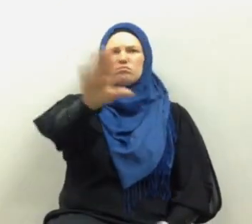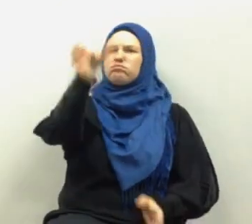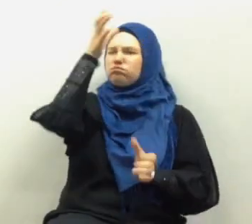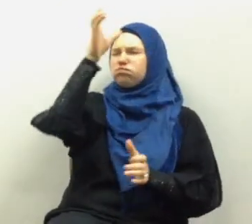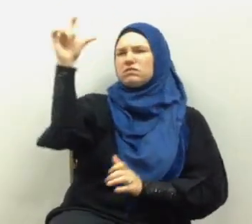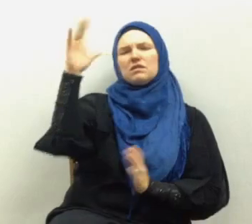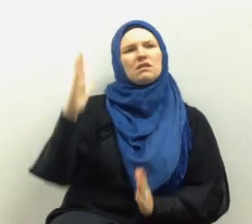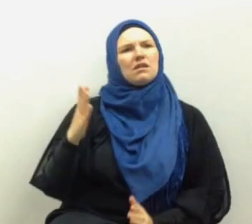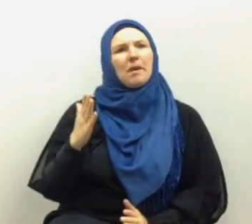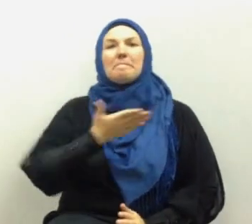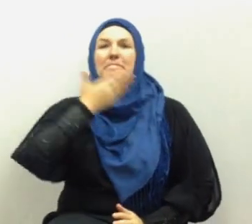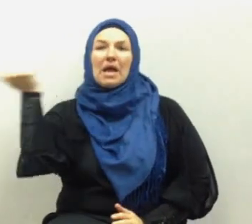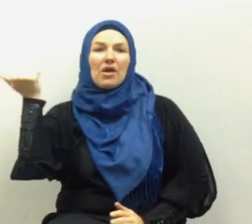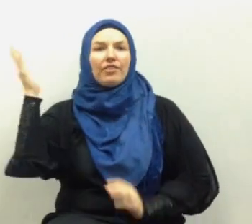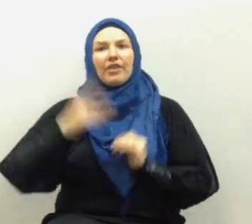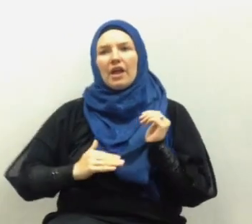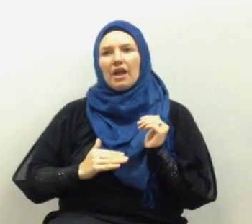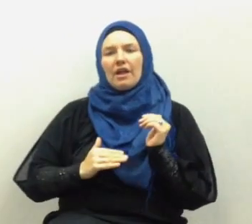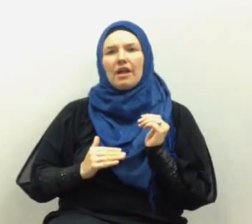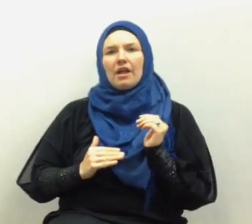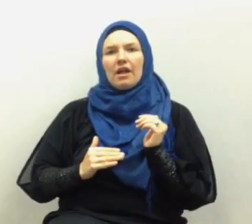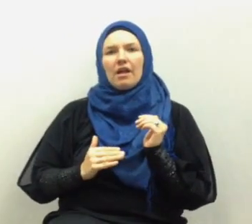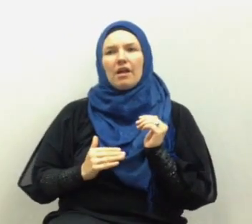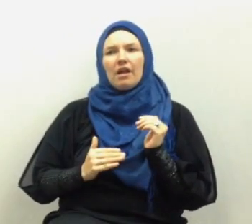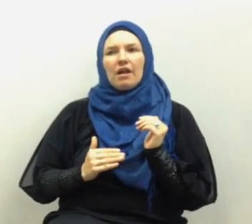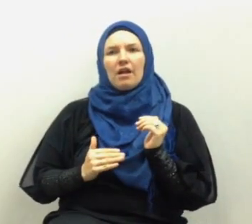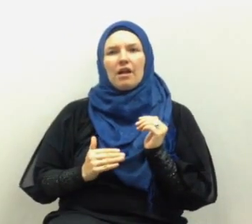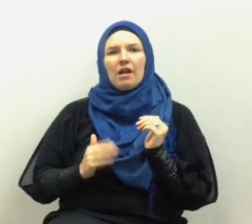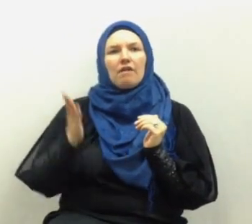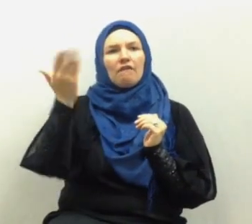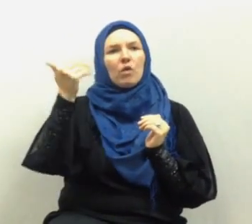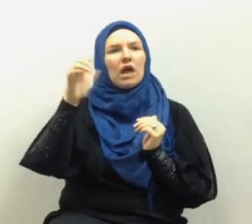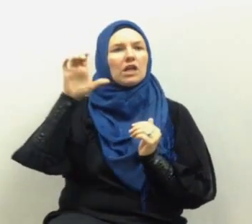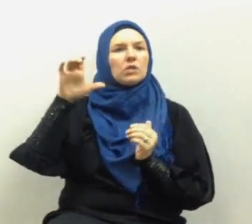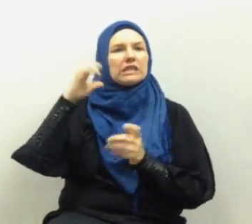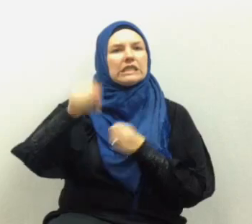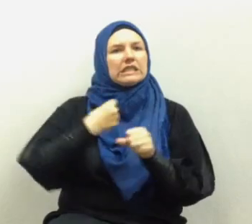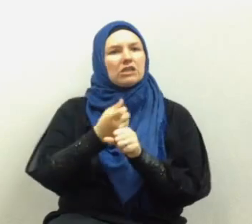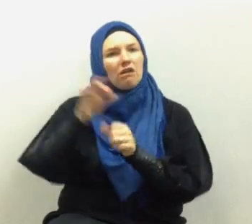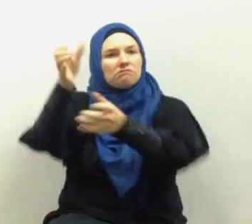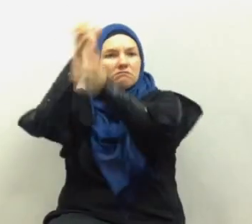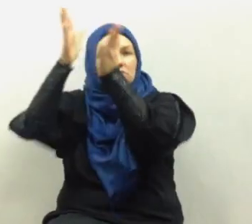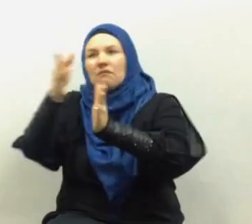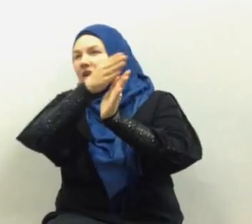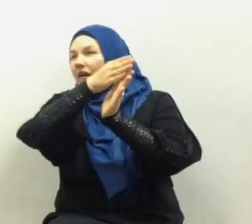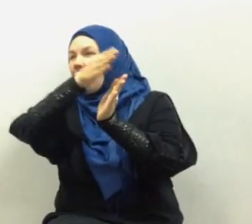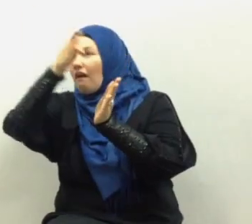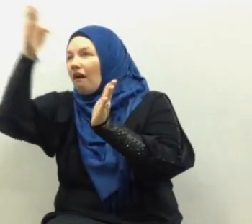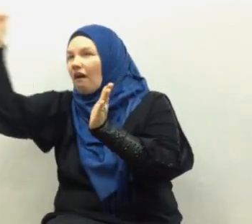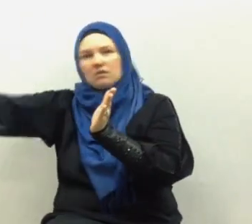understand islam better than 1400 years of scholarship